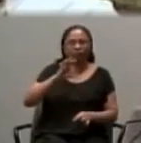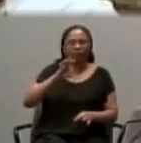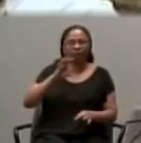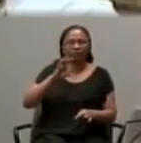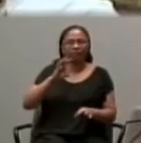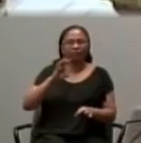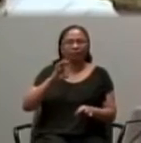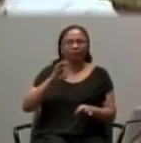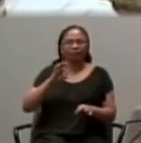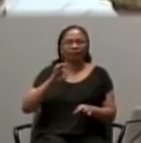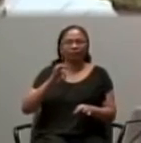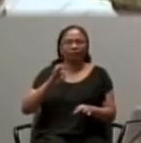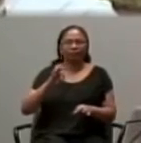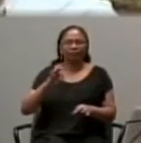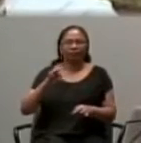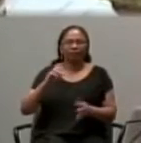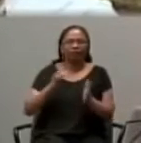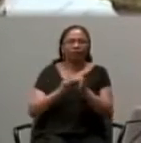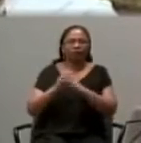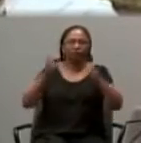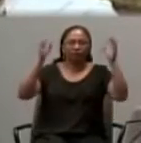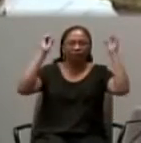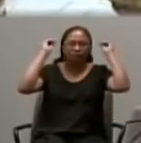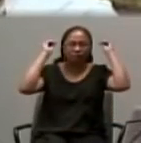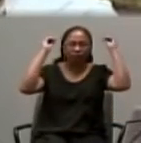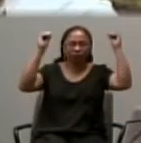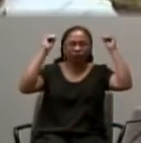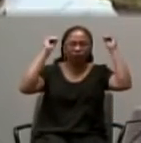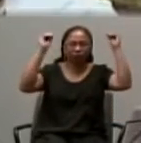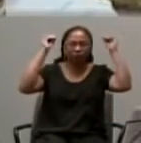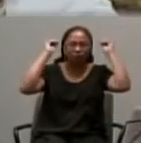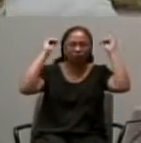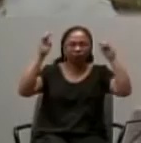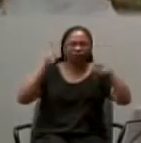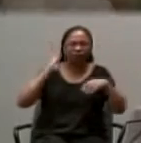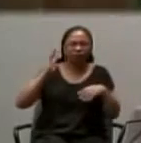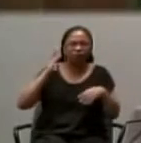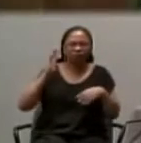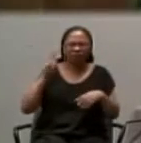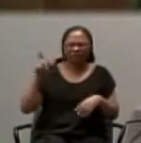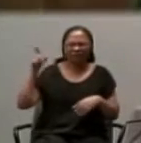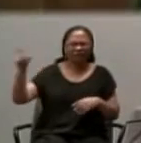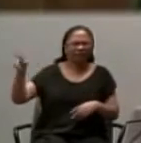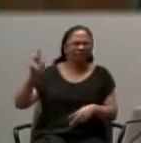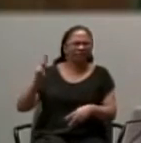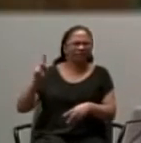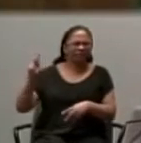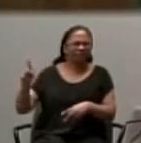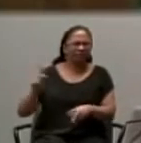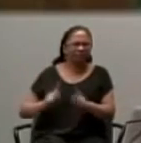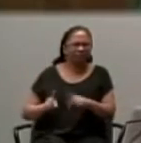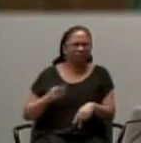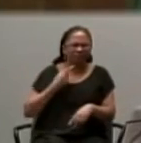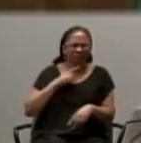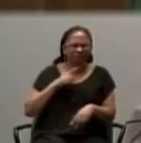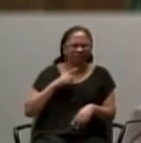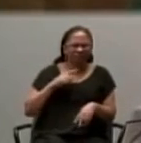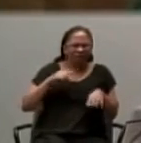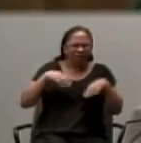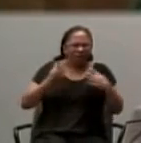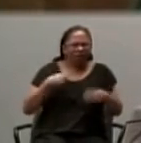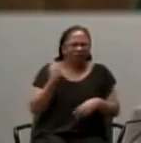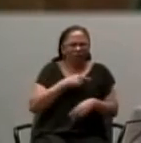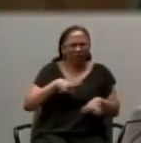hearing his doctrine, many of the followers said, this is intolerable language. How could anyone accept it?